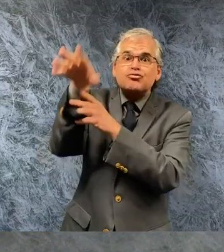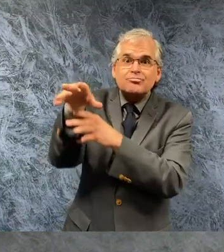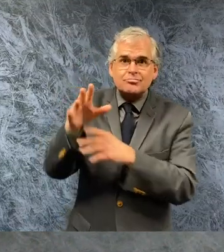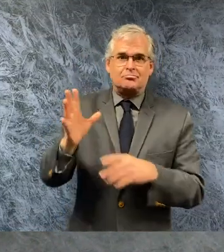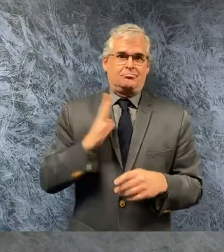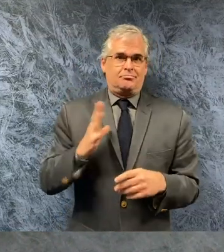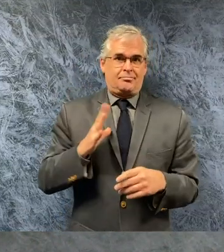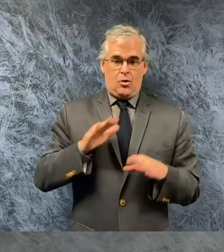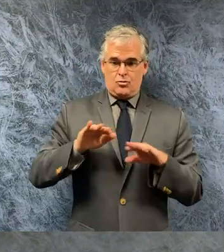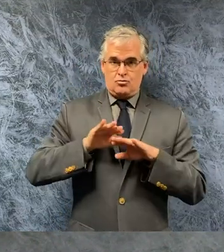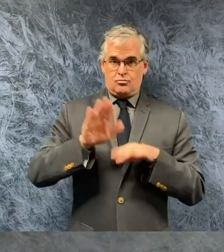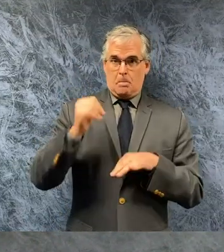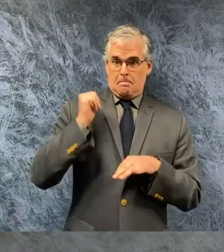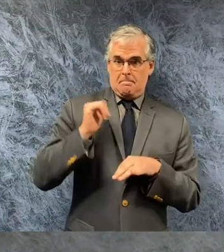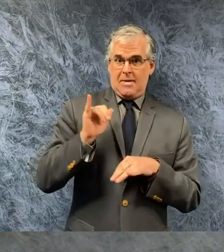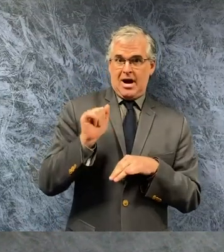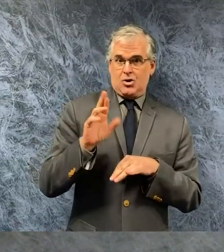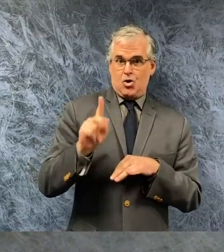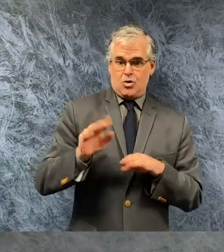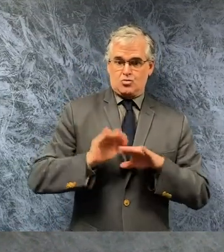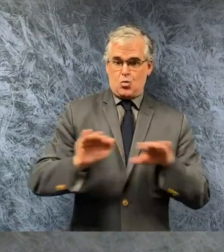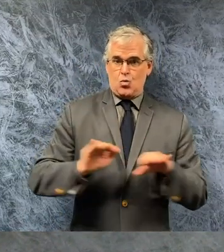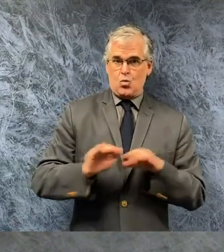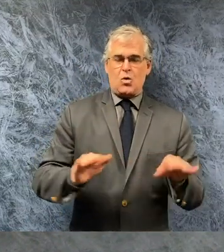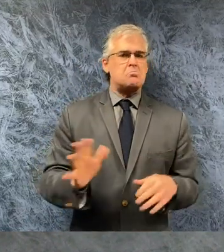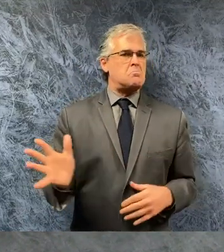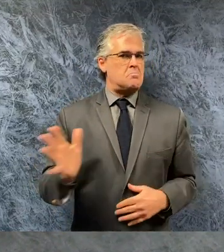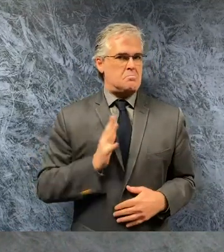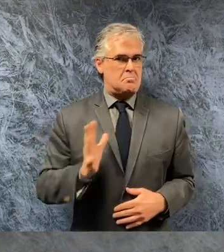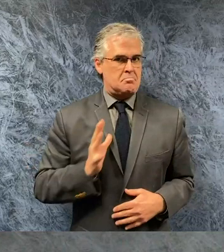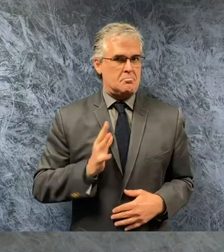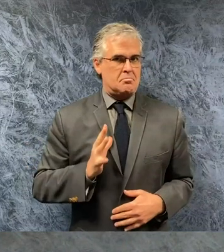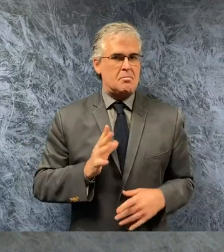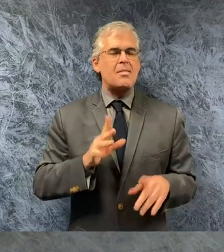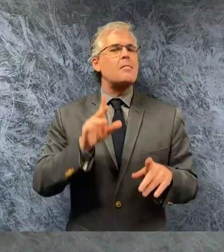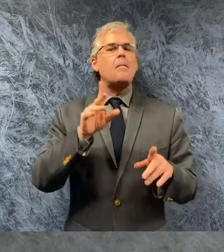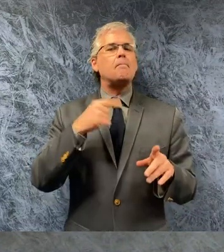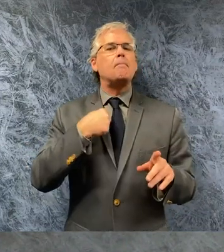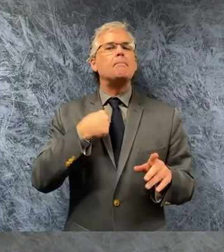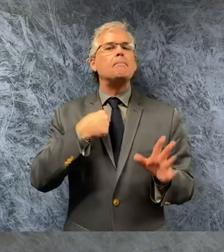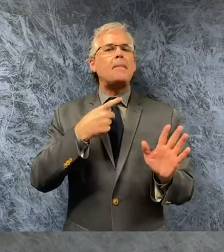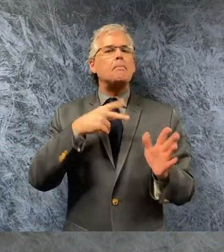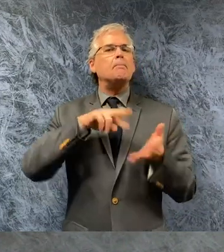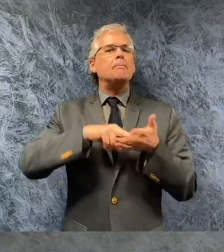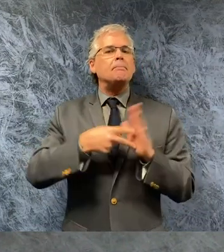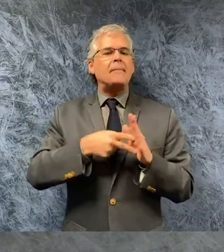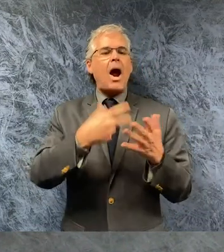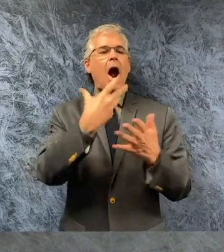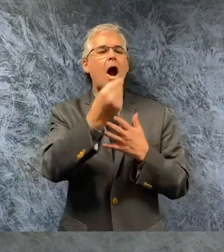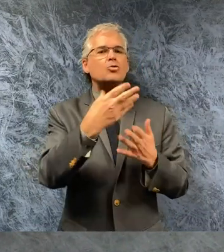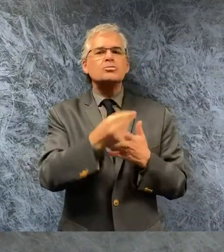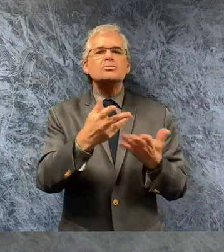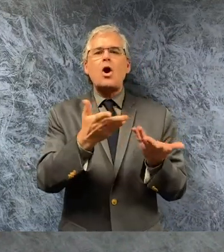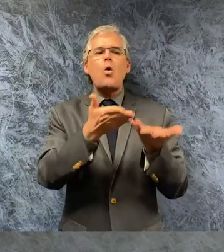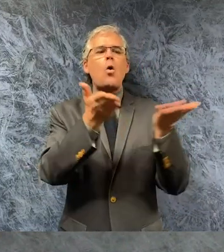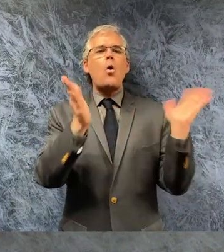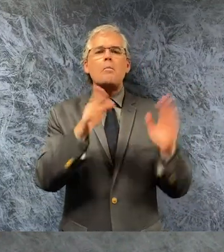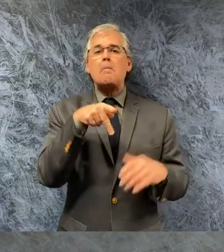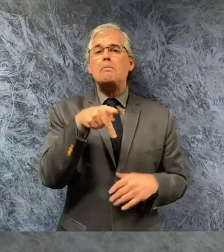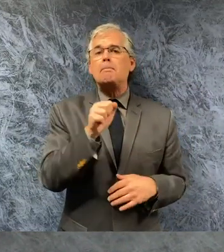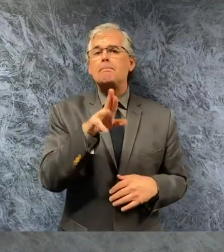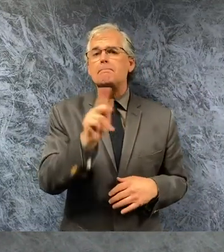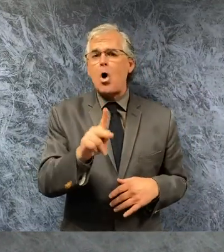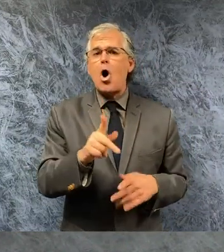in your own pool this is strictly about publicly accessible venues second this directive